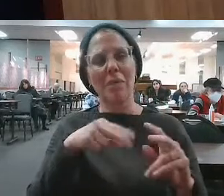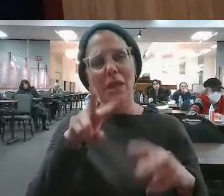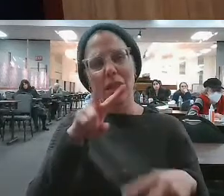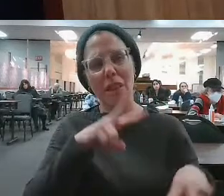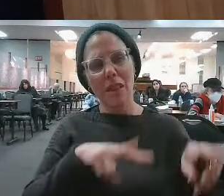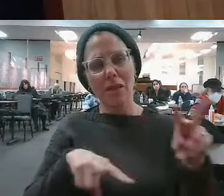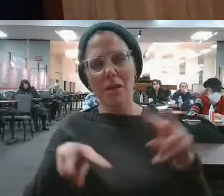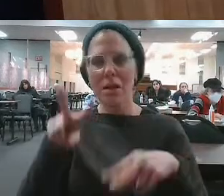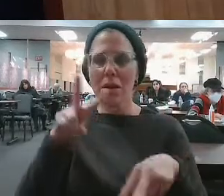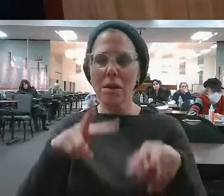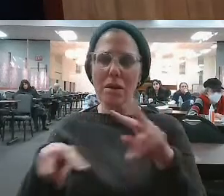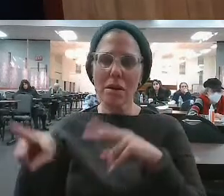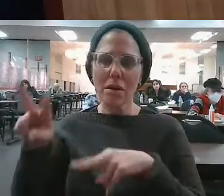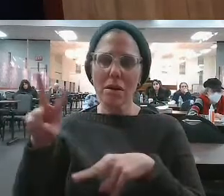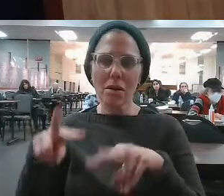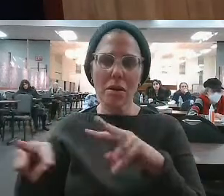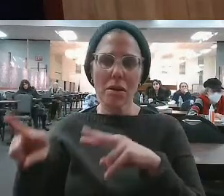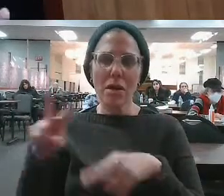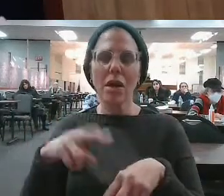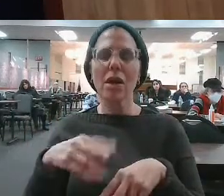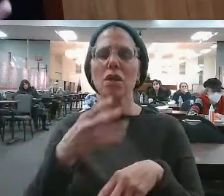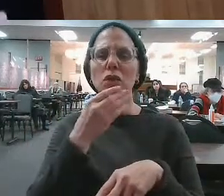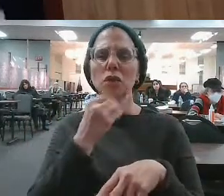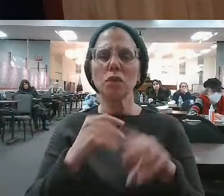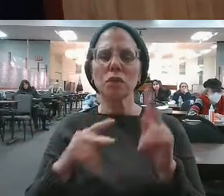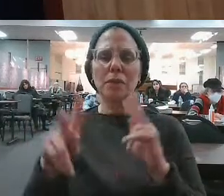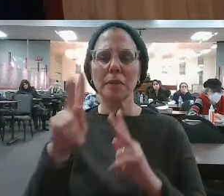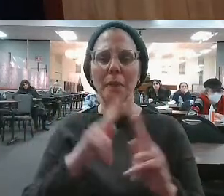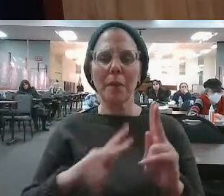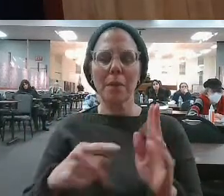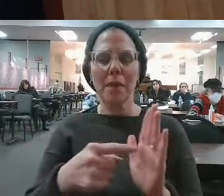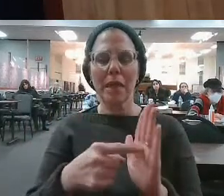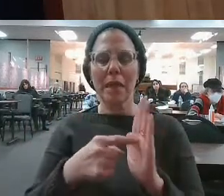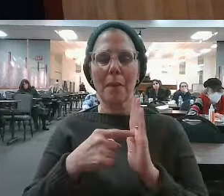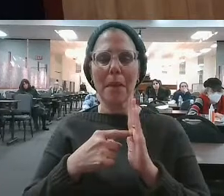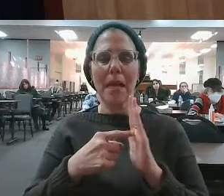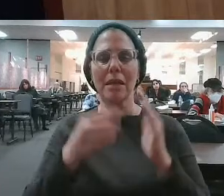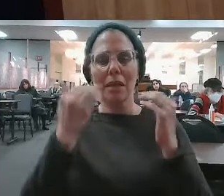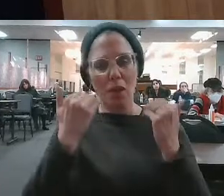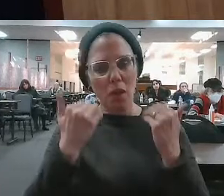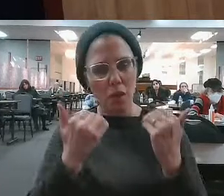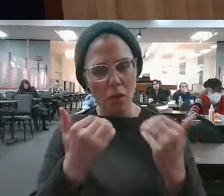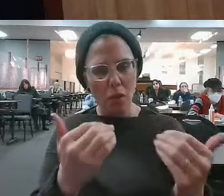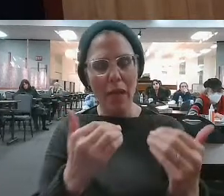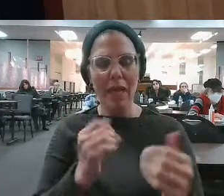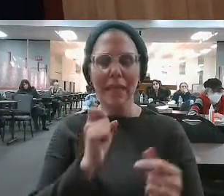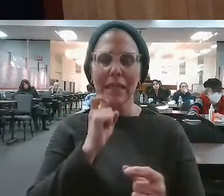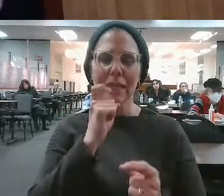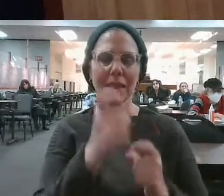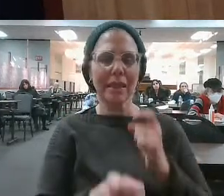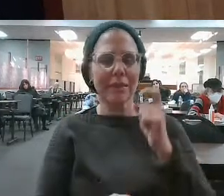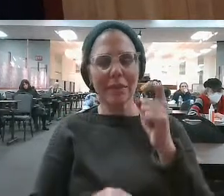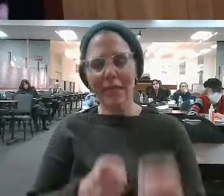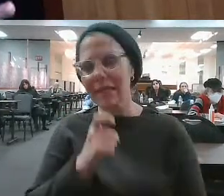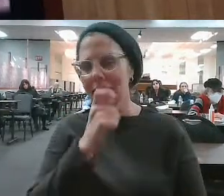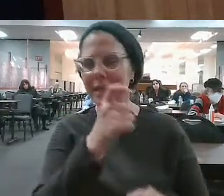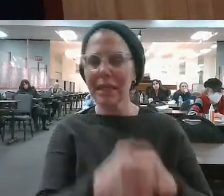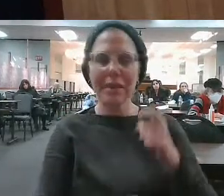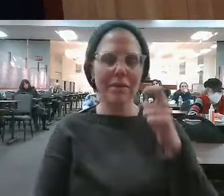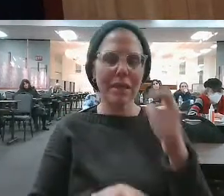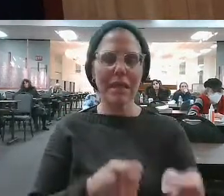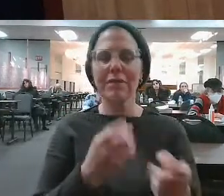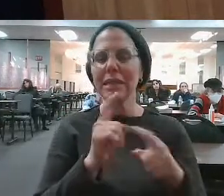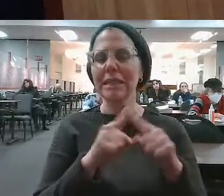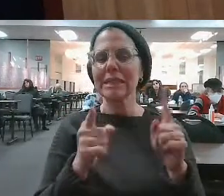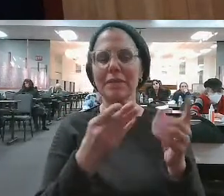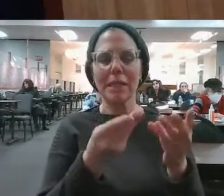that is going on around him. The Jewish people are commanded to go ahead and donate, right? So they donate all of